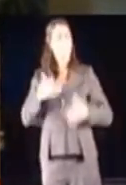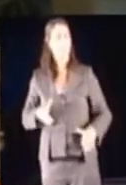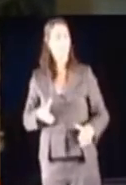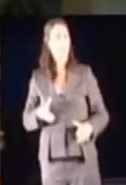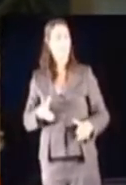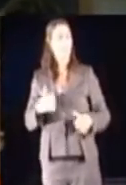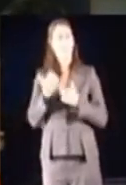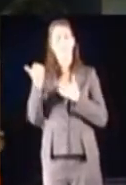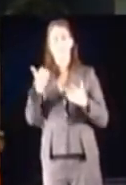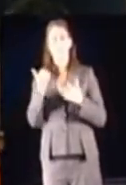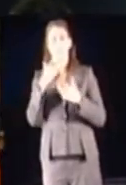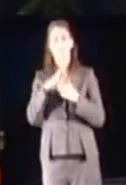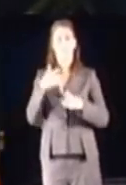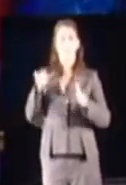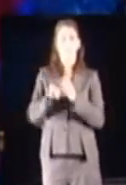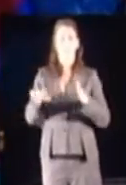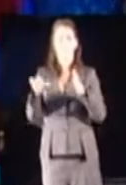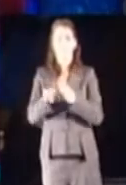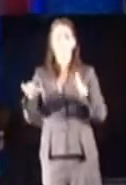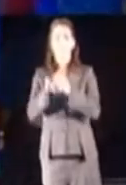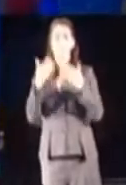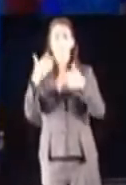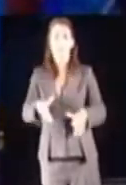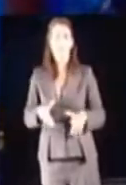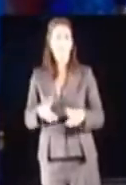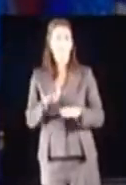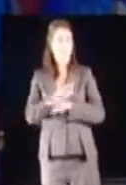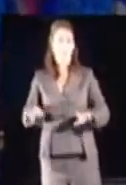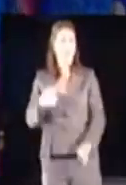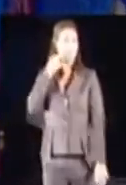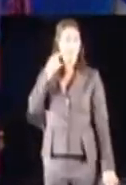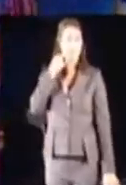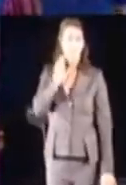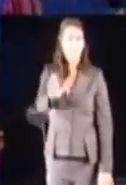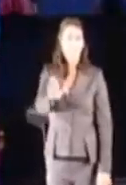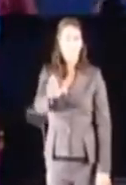no bed of roses, no battlefield.